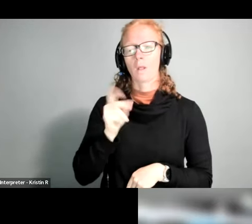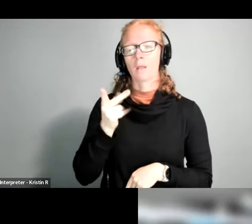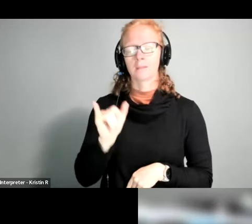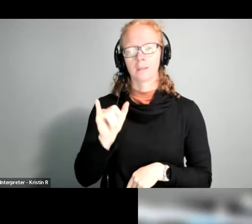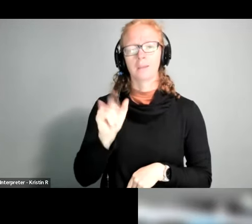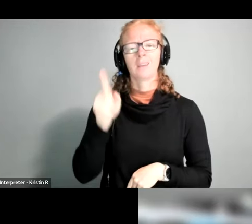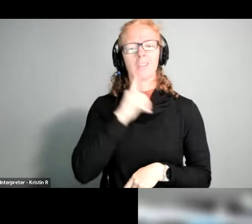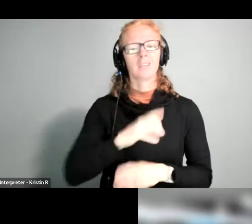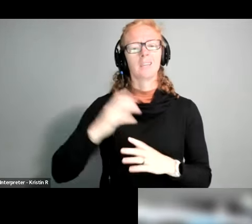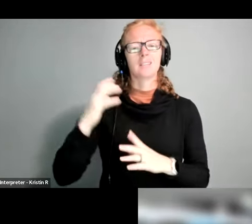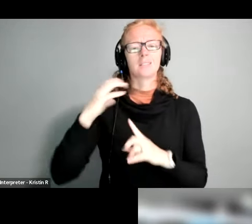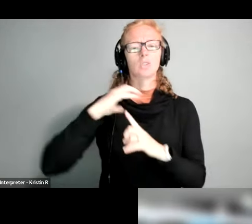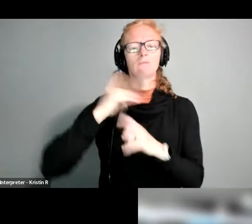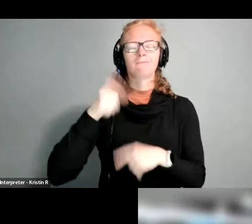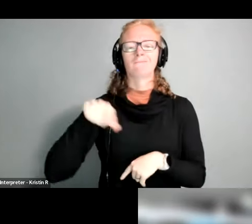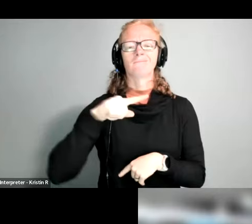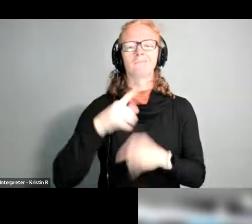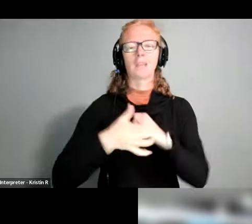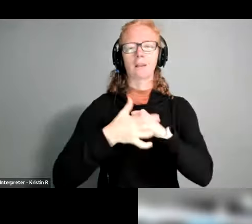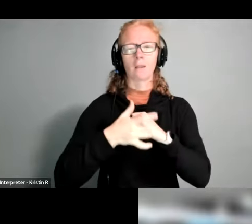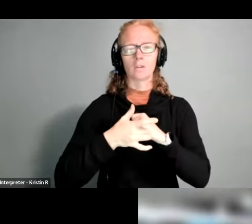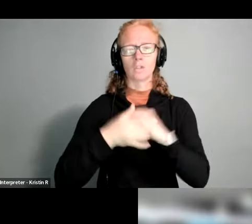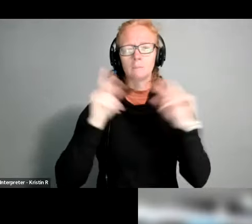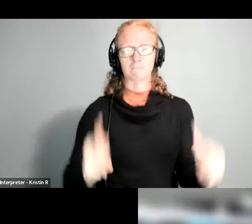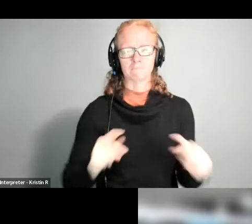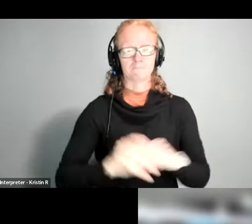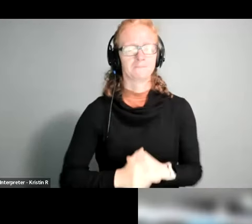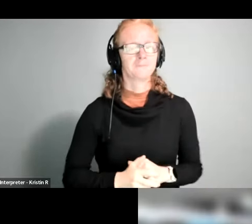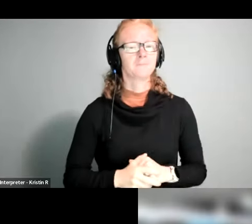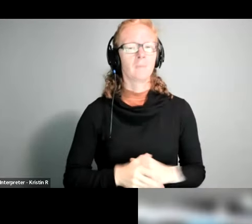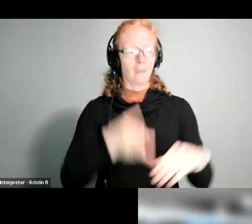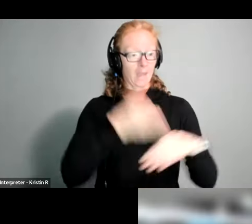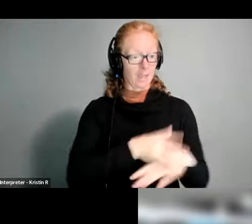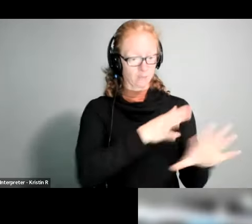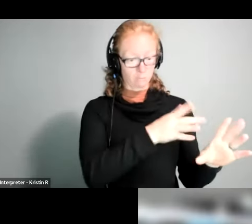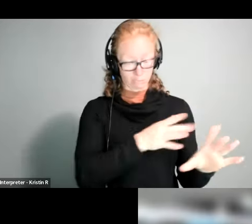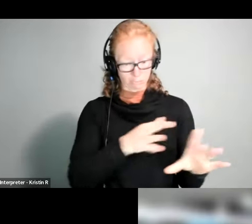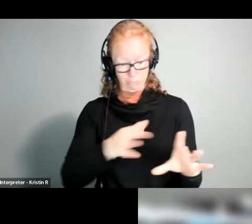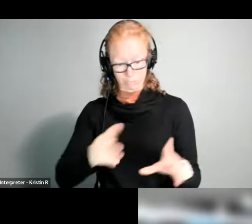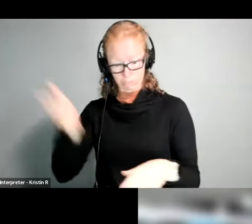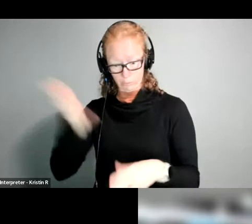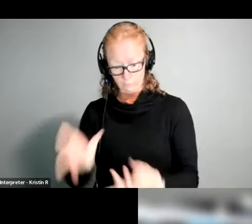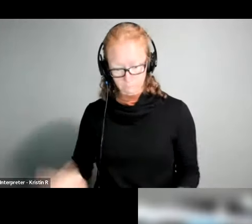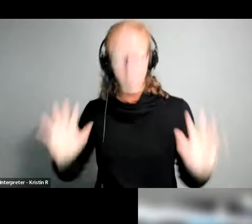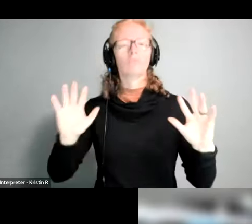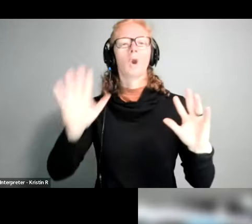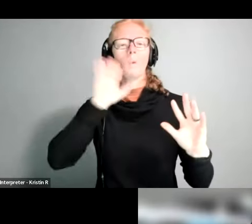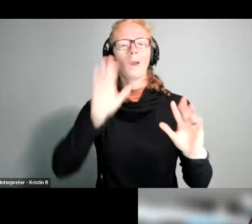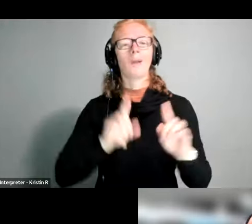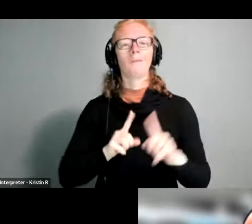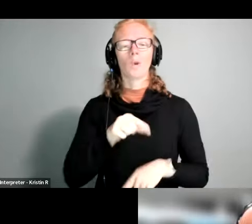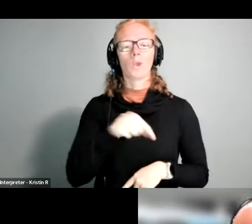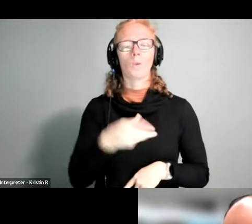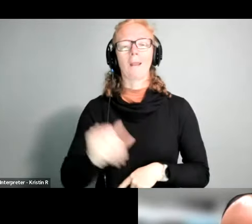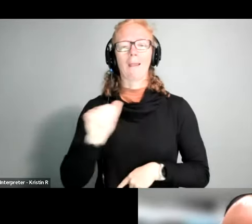after the presentations i will moderate a q a portion of today's event and so now to start us off